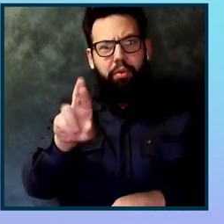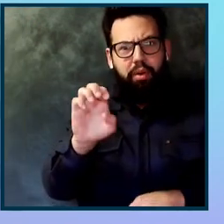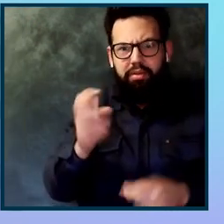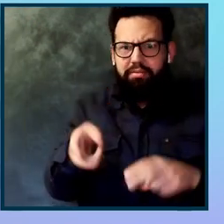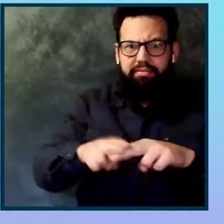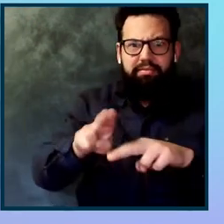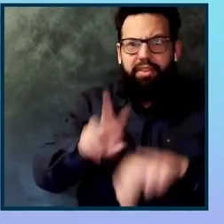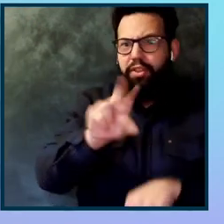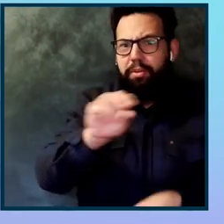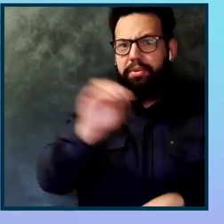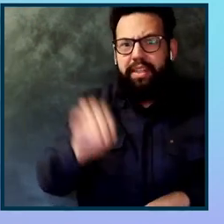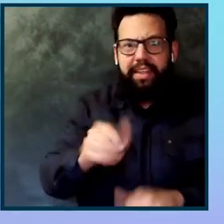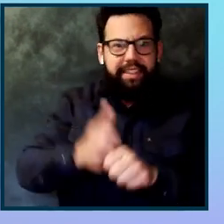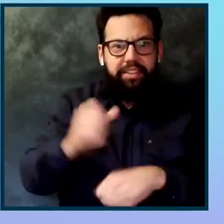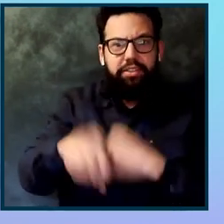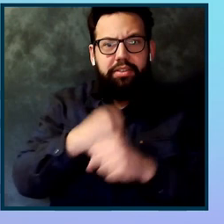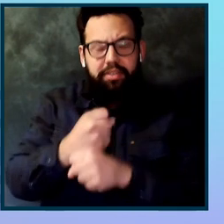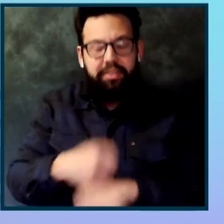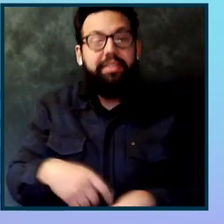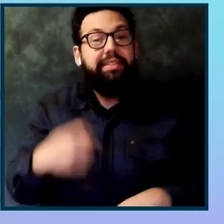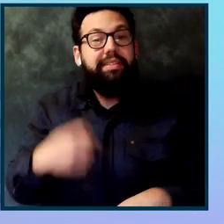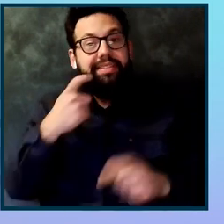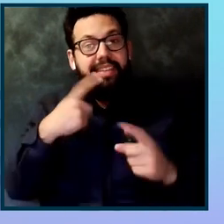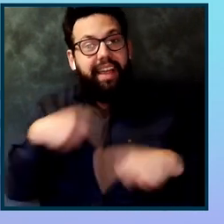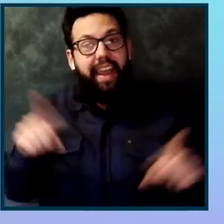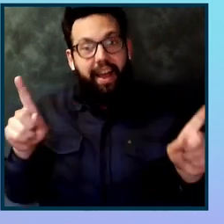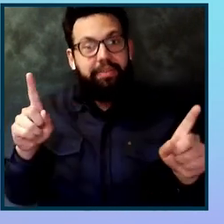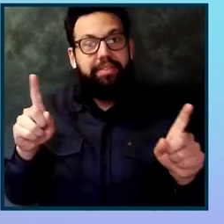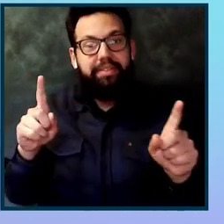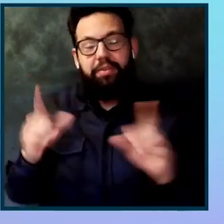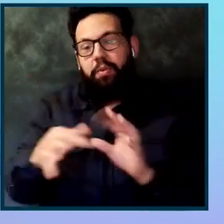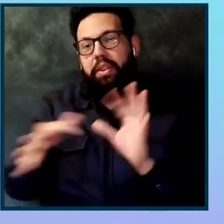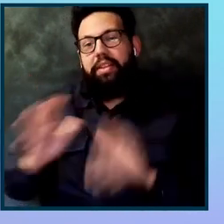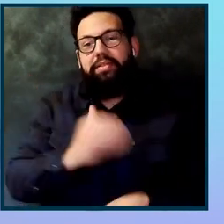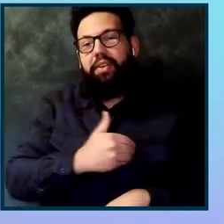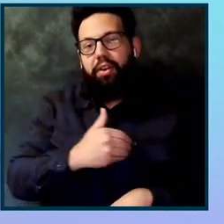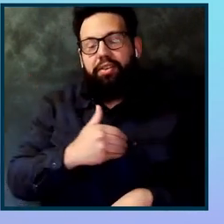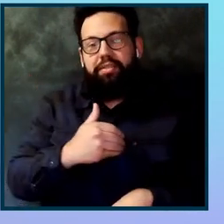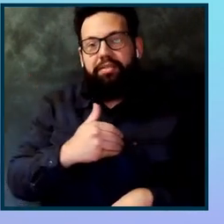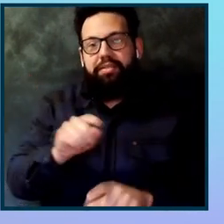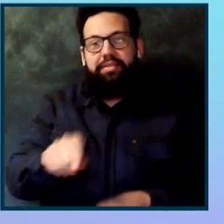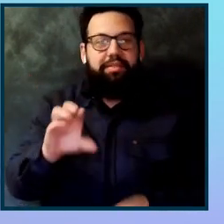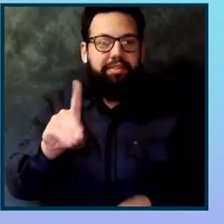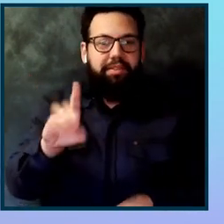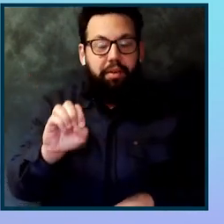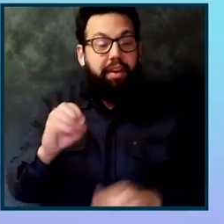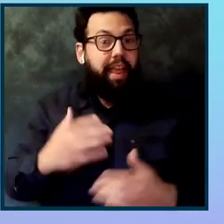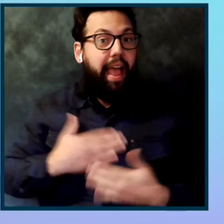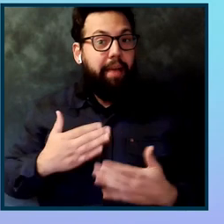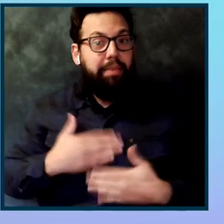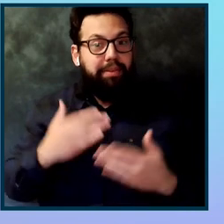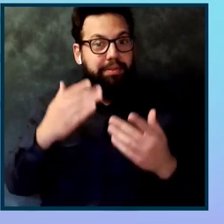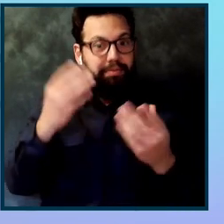As Preeti mentioned, last AxeCon, we announced the release of our new VS Code Linter extension. And this year we're very happy to announce that